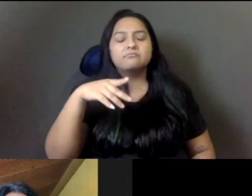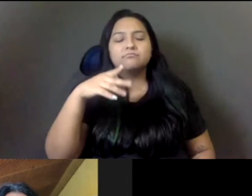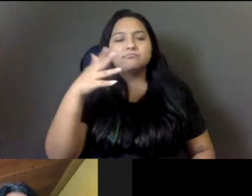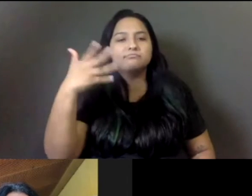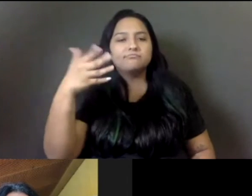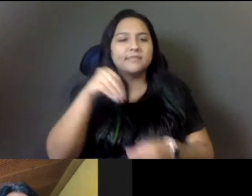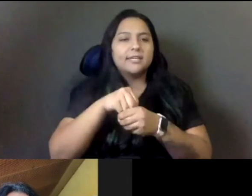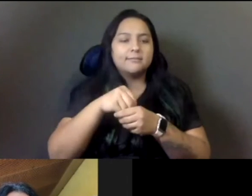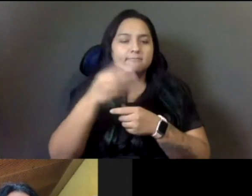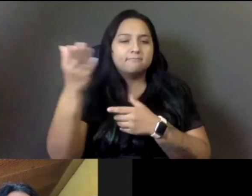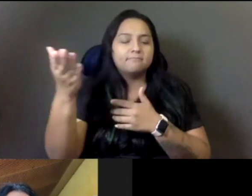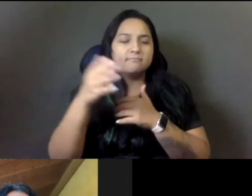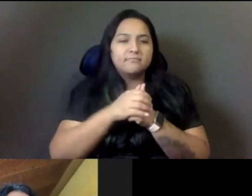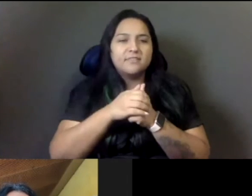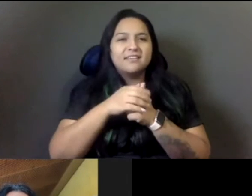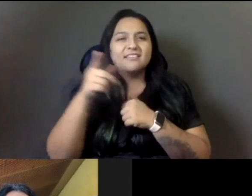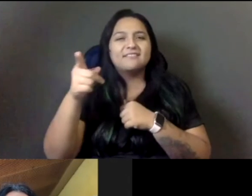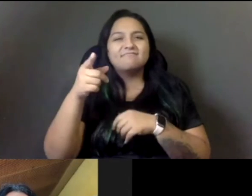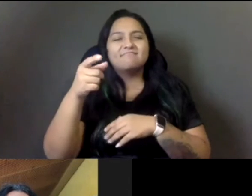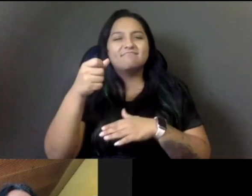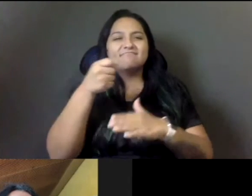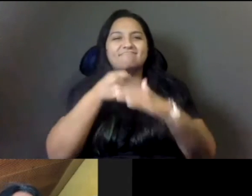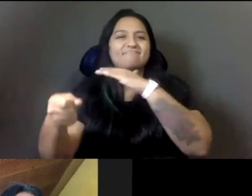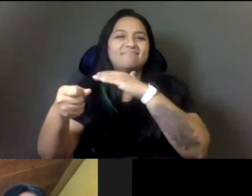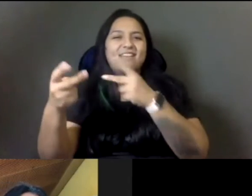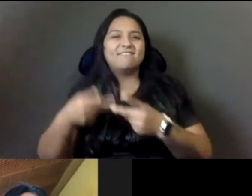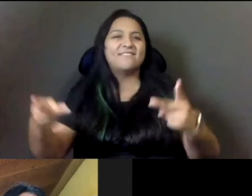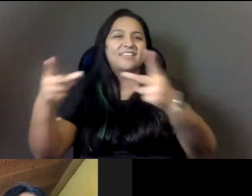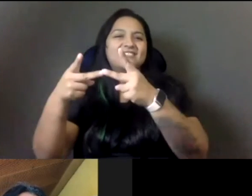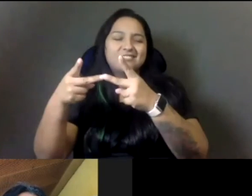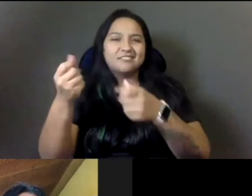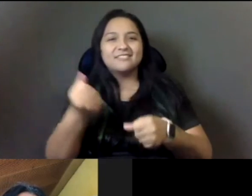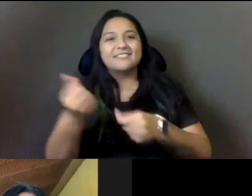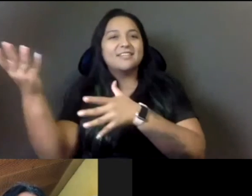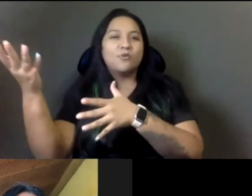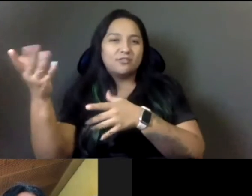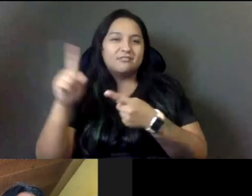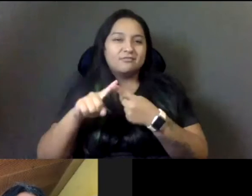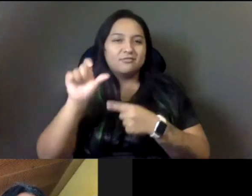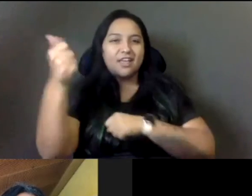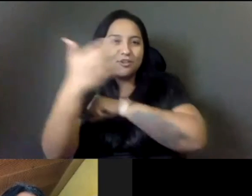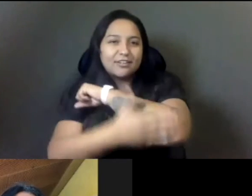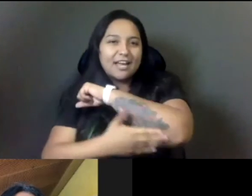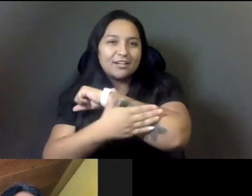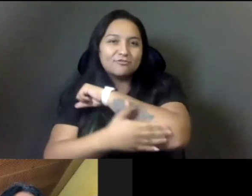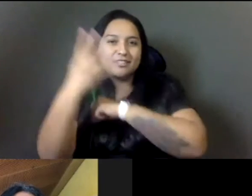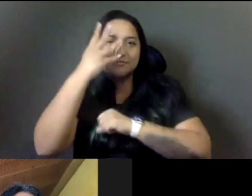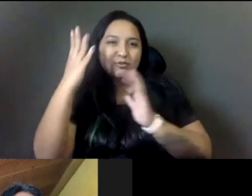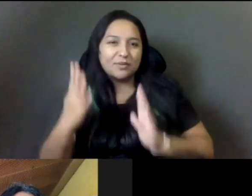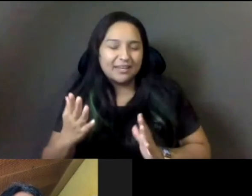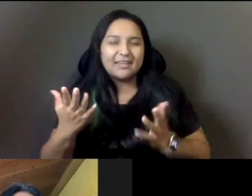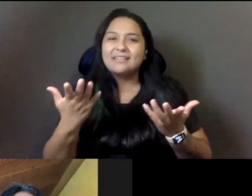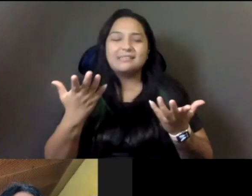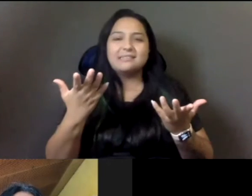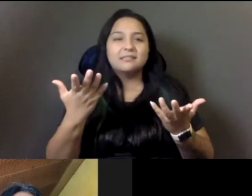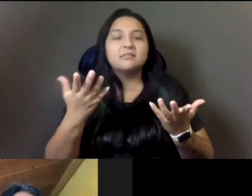facilities, deportation facilities. so, you know, there's just so much work to be, be, be done. And so for me, I think that